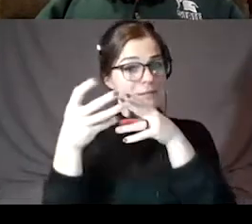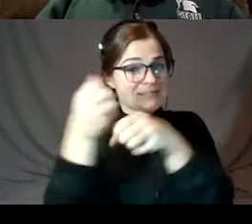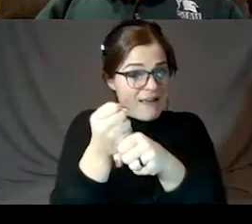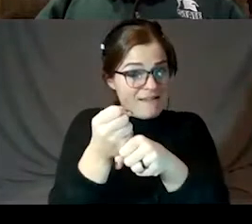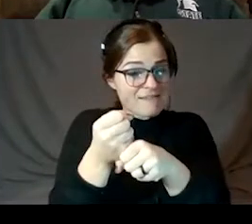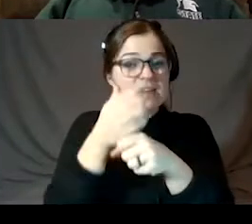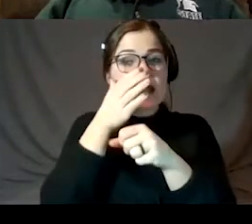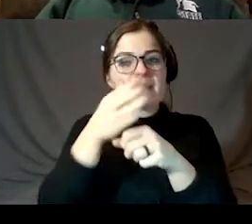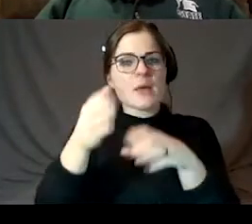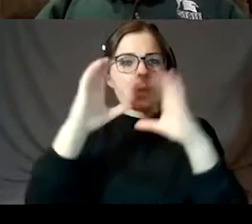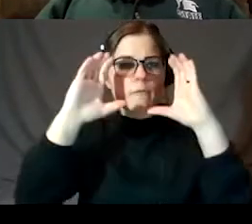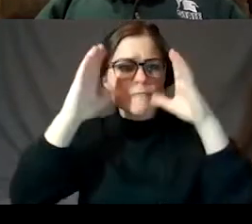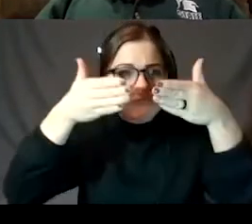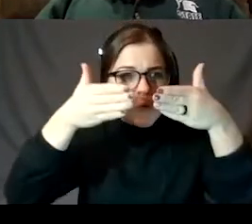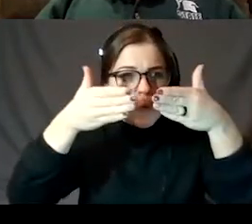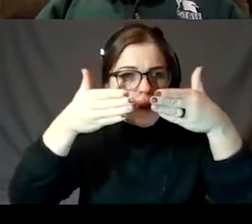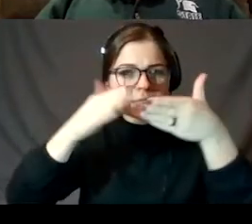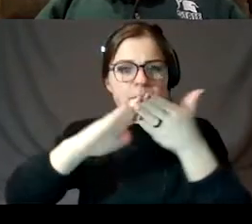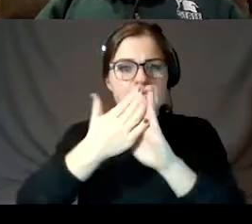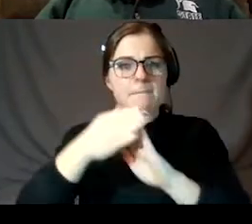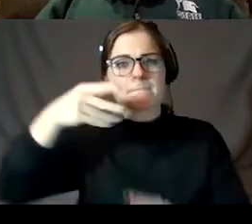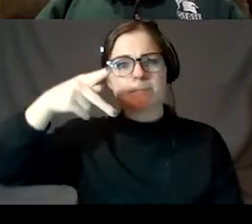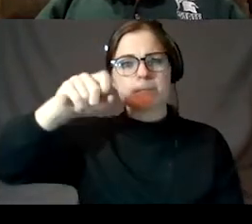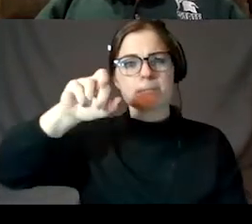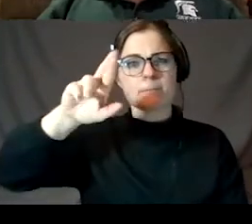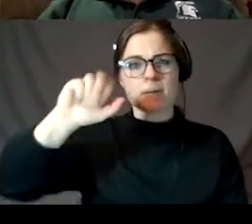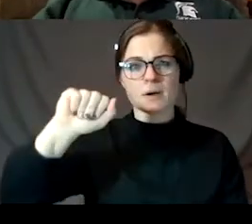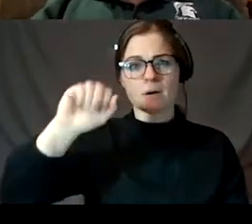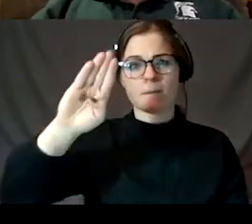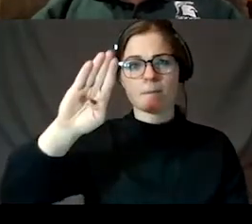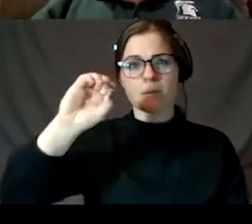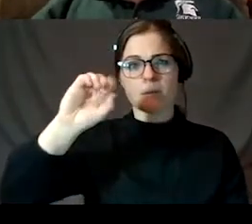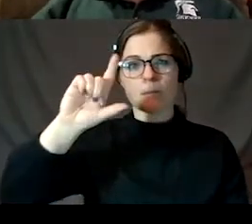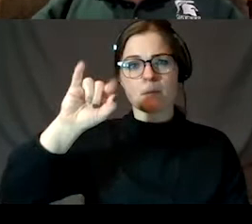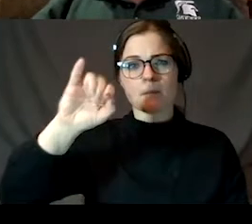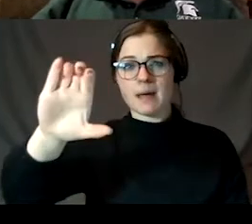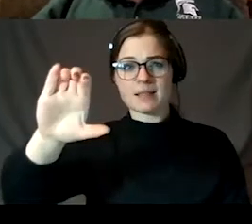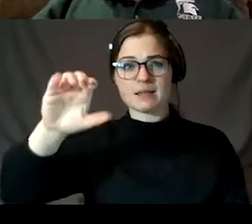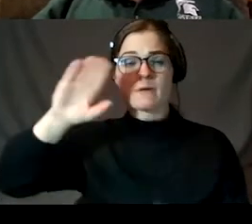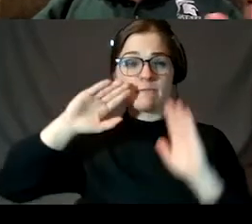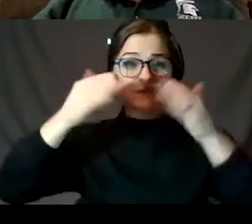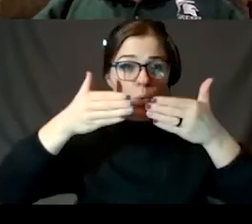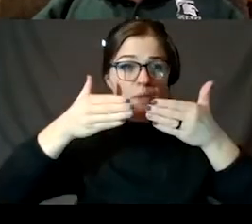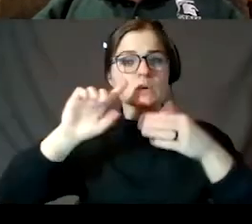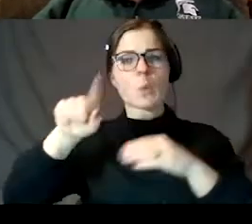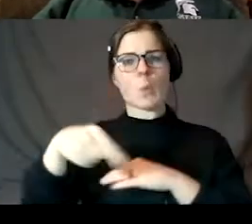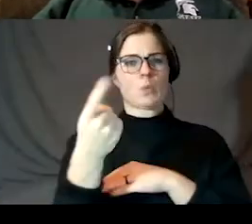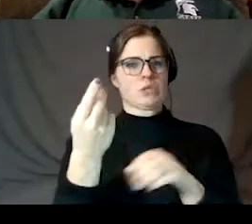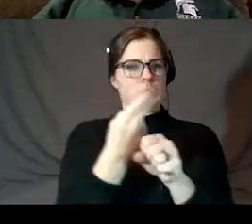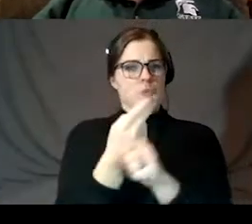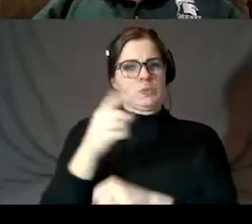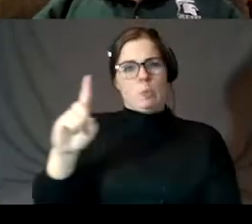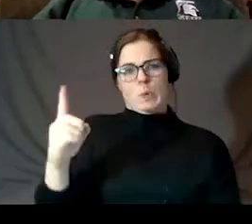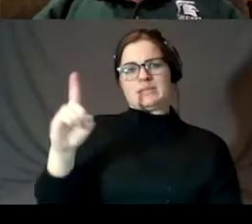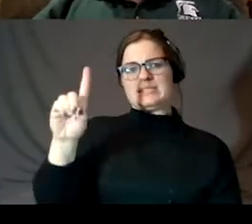the focus to a parabolic focus so that only part of the dish is used at any given time. But in any case, I want to make sure